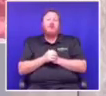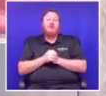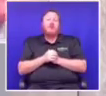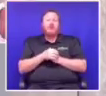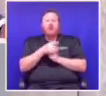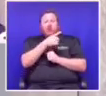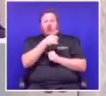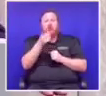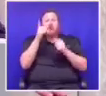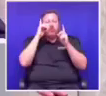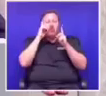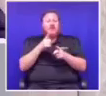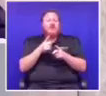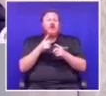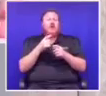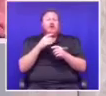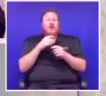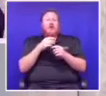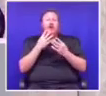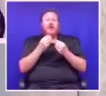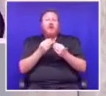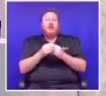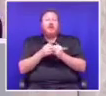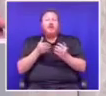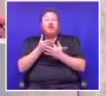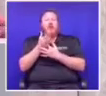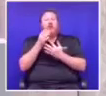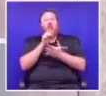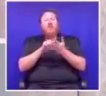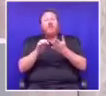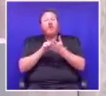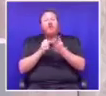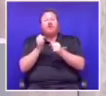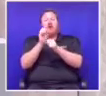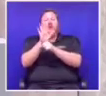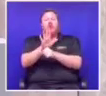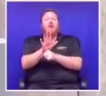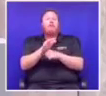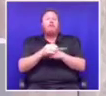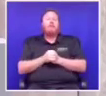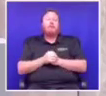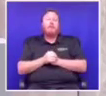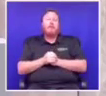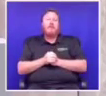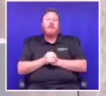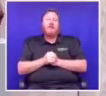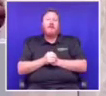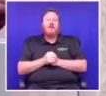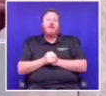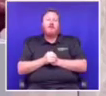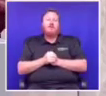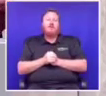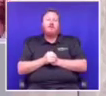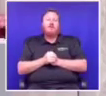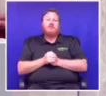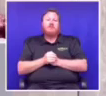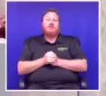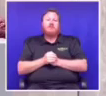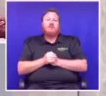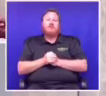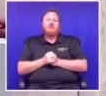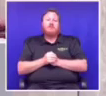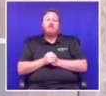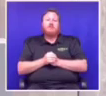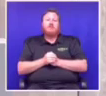decided we should have through the vote outcome that you landed